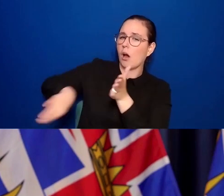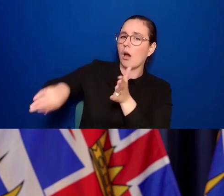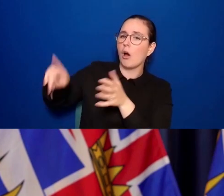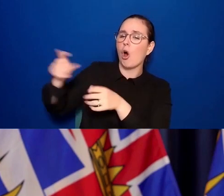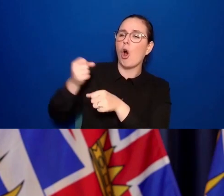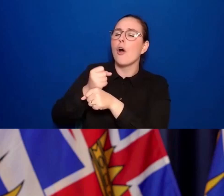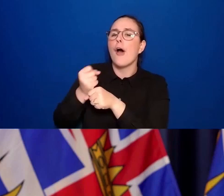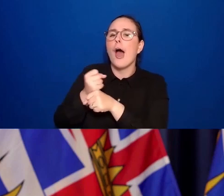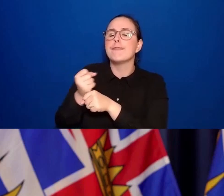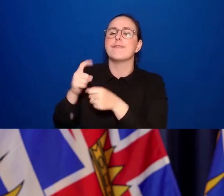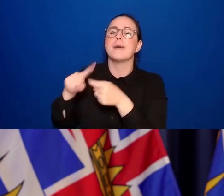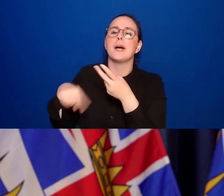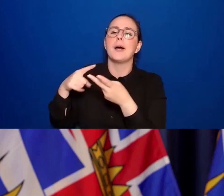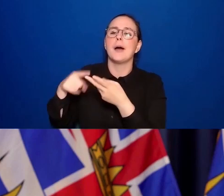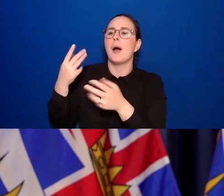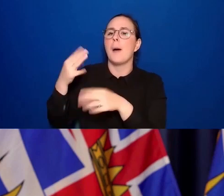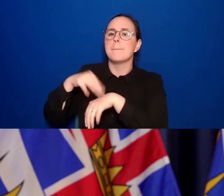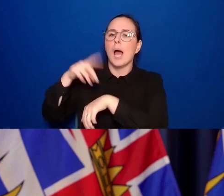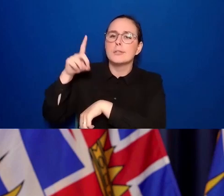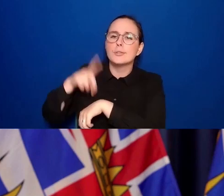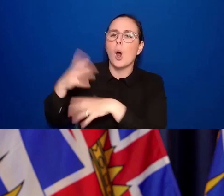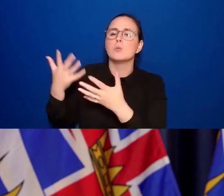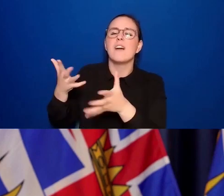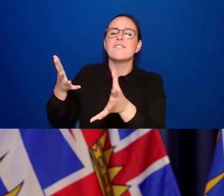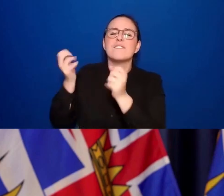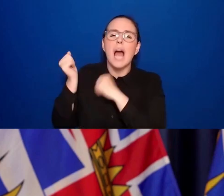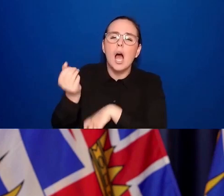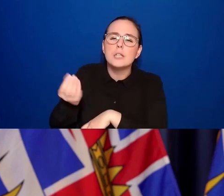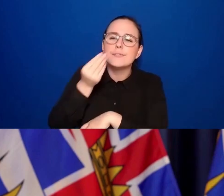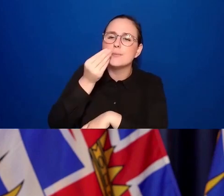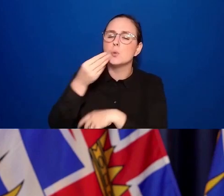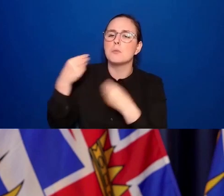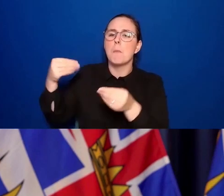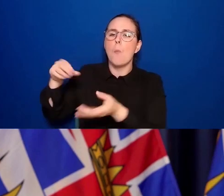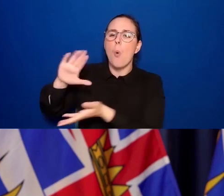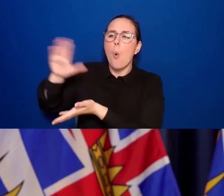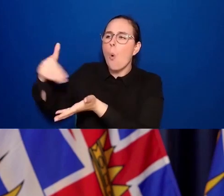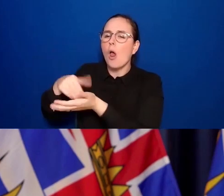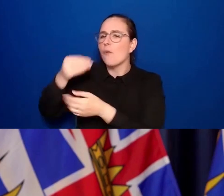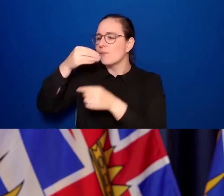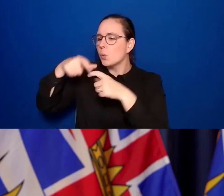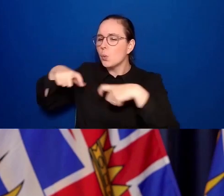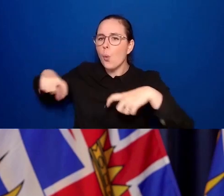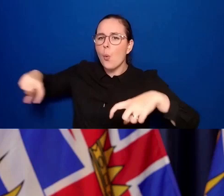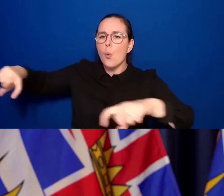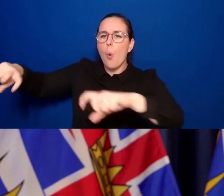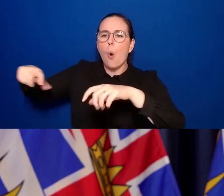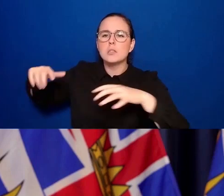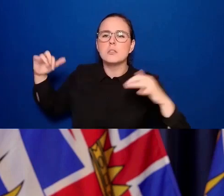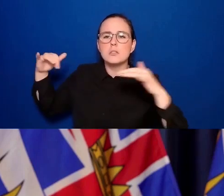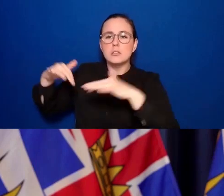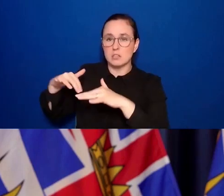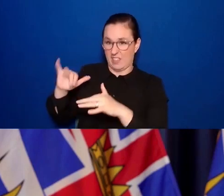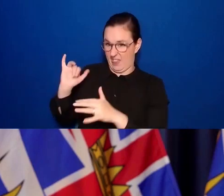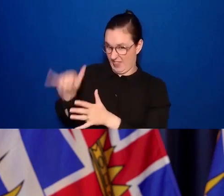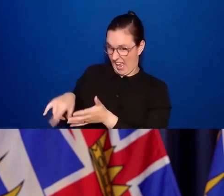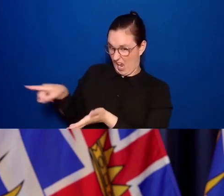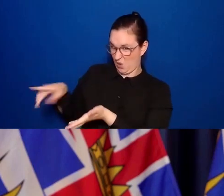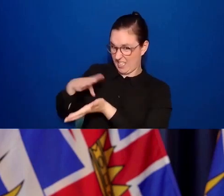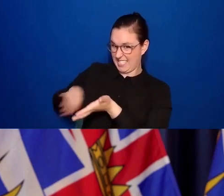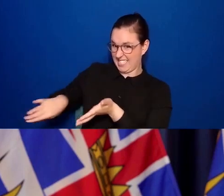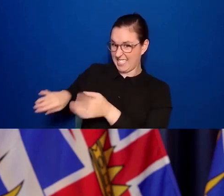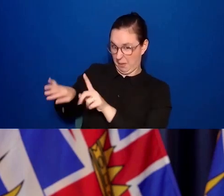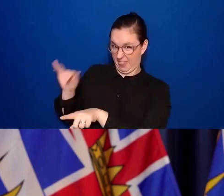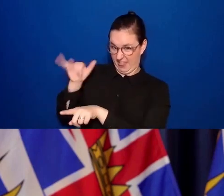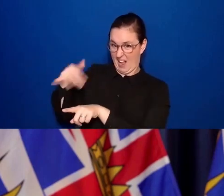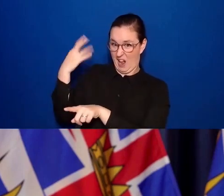and cafeterias are now exempt from the proof of vaccination? Well, I'll let Dr. Henry get to the end of that question. But